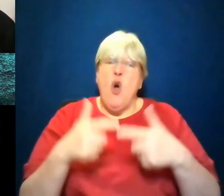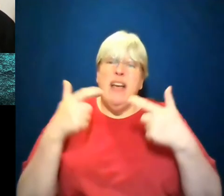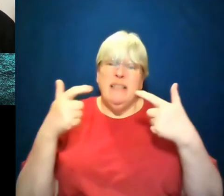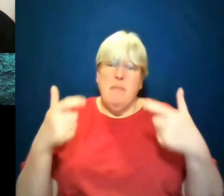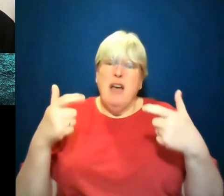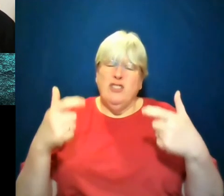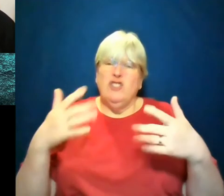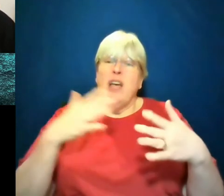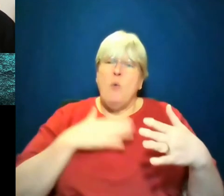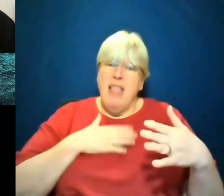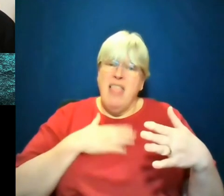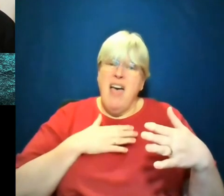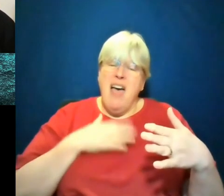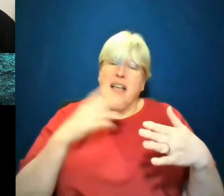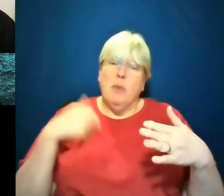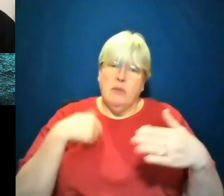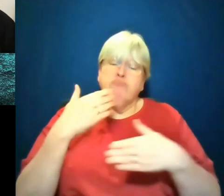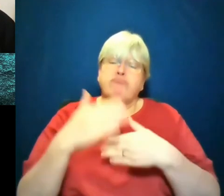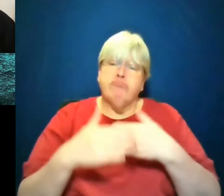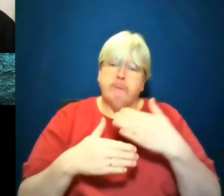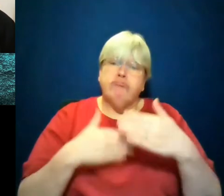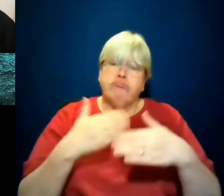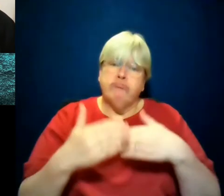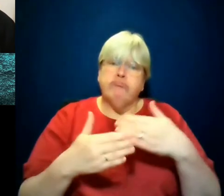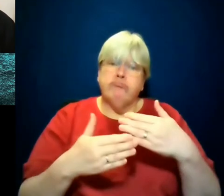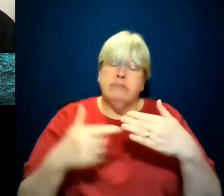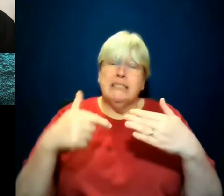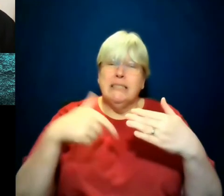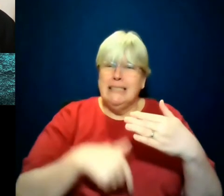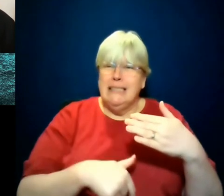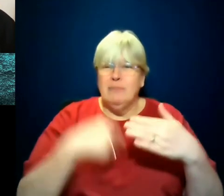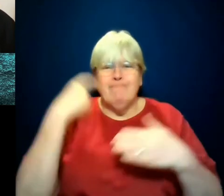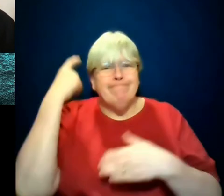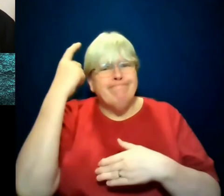the kind of work that lasts for deep, deep thinking. It's deep, contemplative,